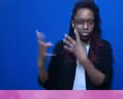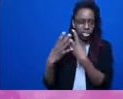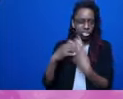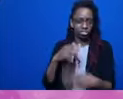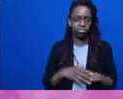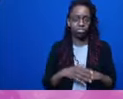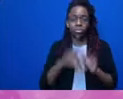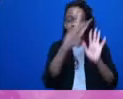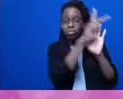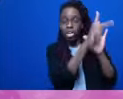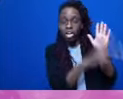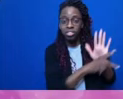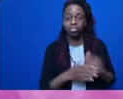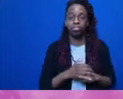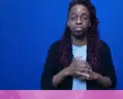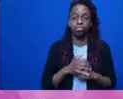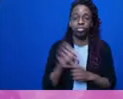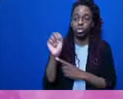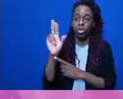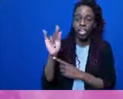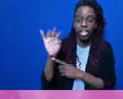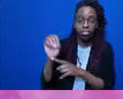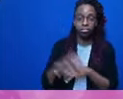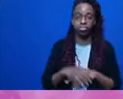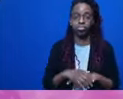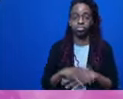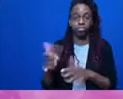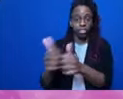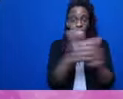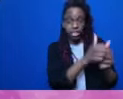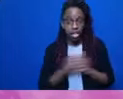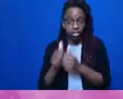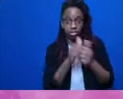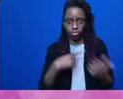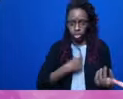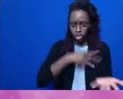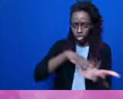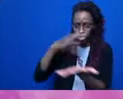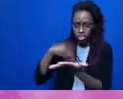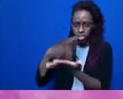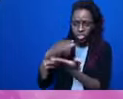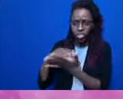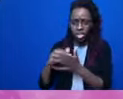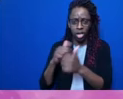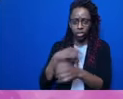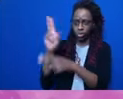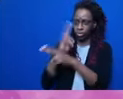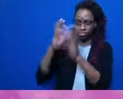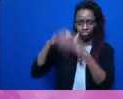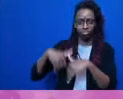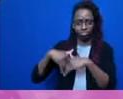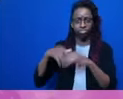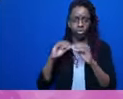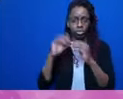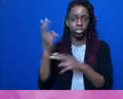Together, we are learning how we can use abolitionist organizing tools and values in our